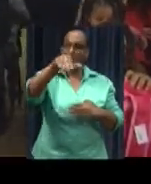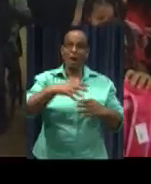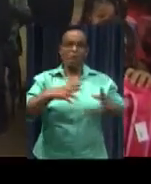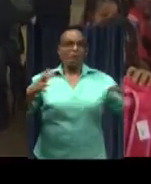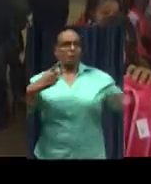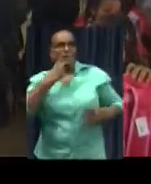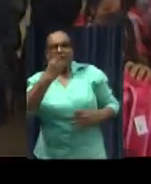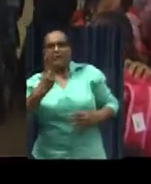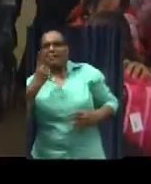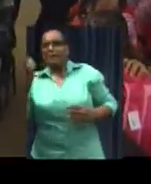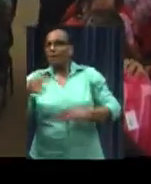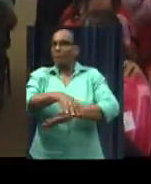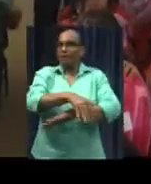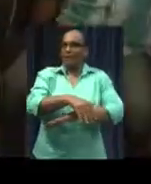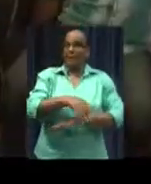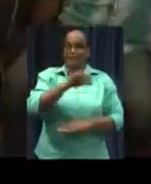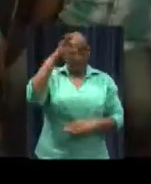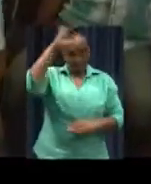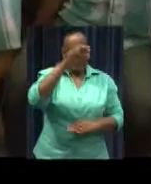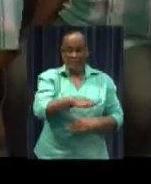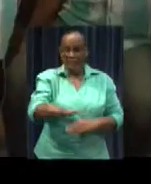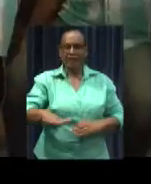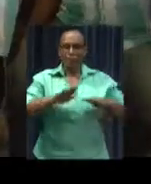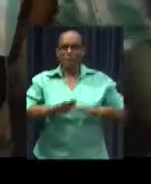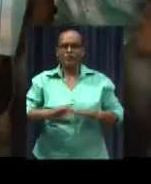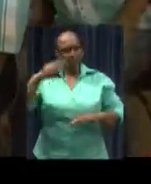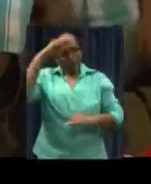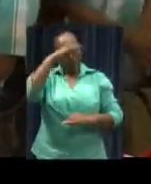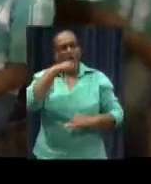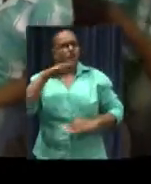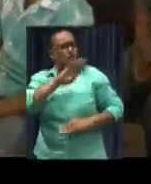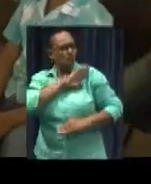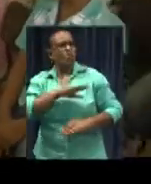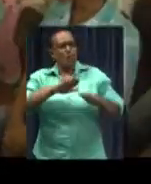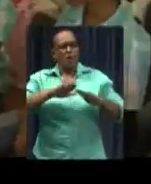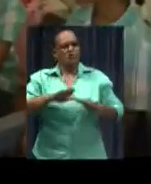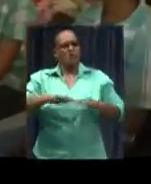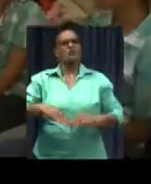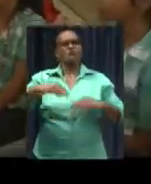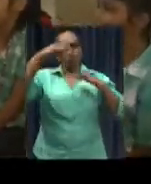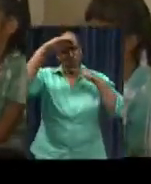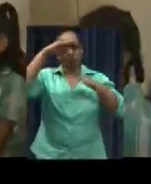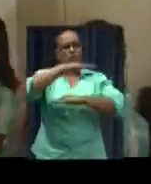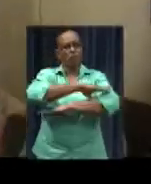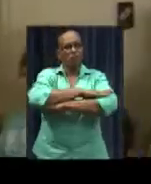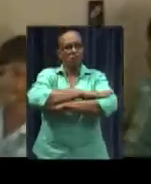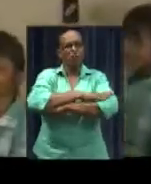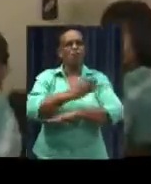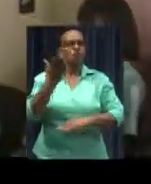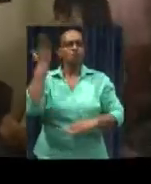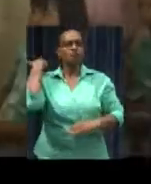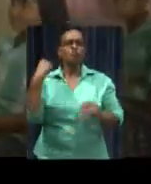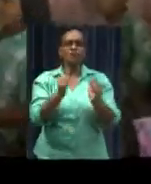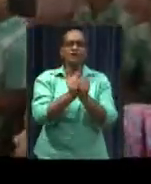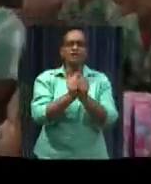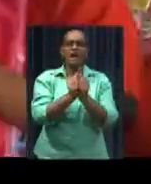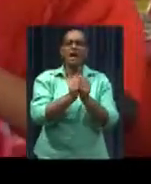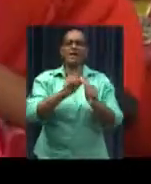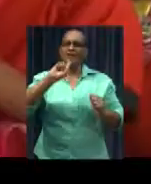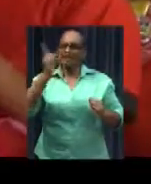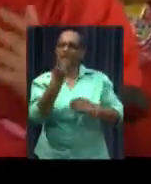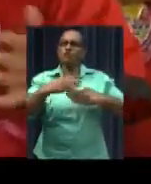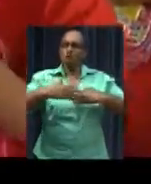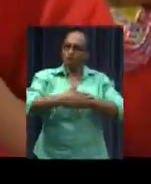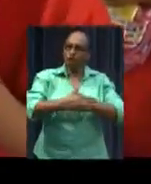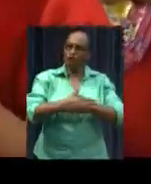great. Not only did the students were waiting for the First Lady, but also the parents. According to the principal, the